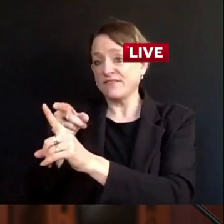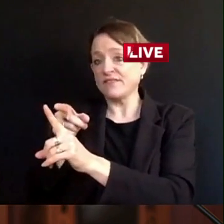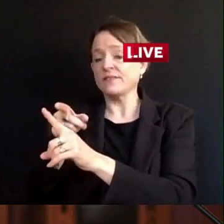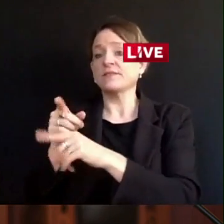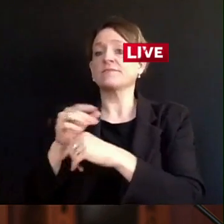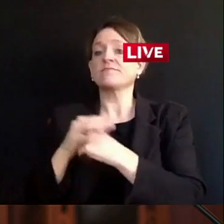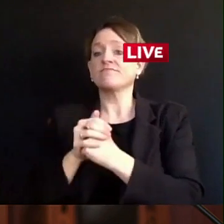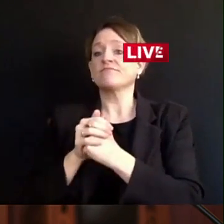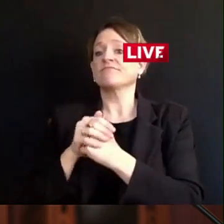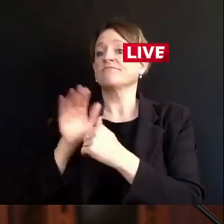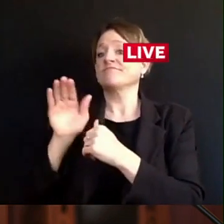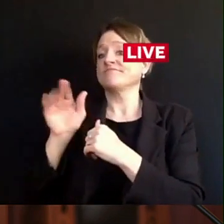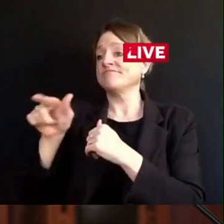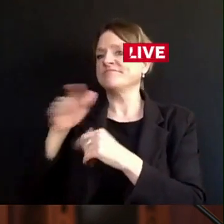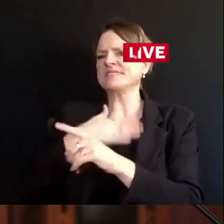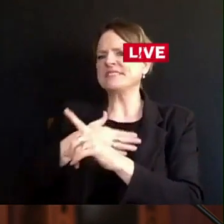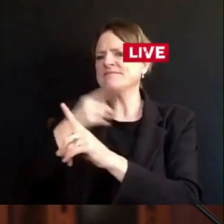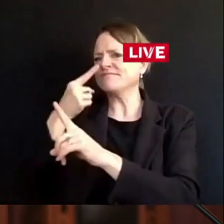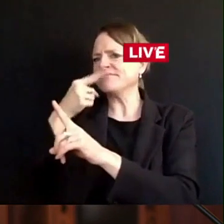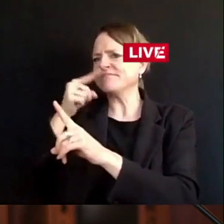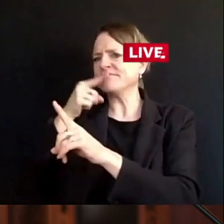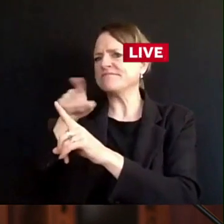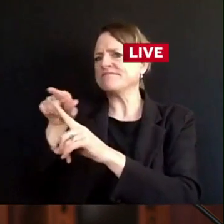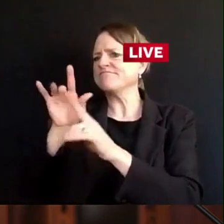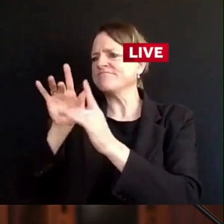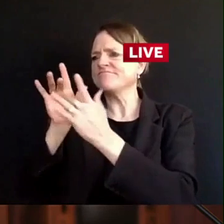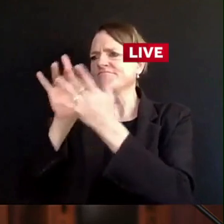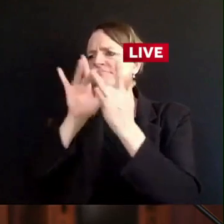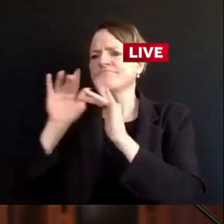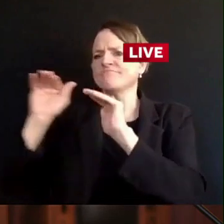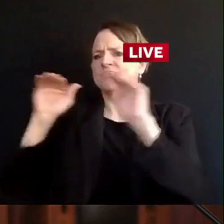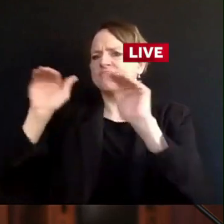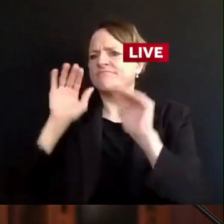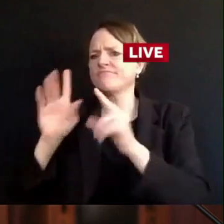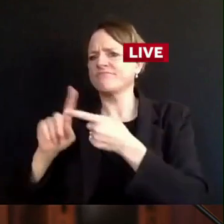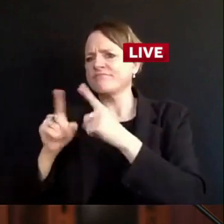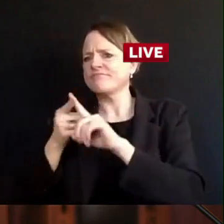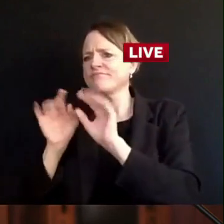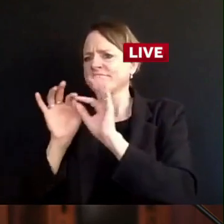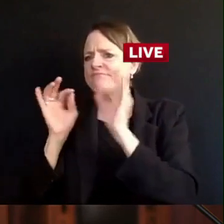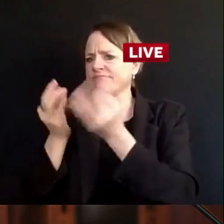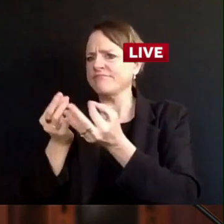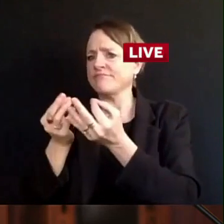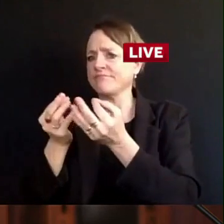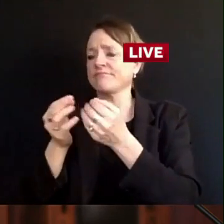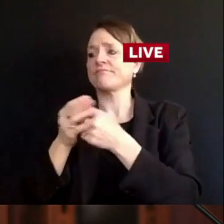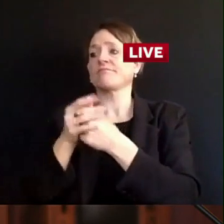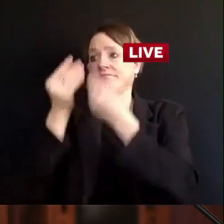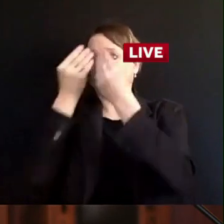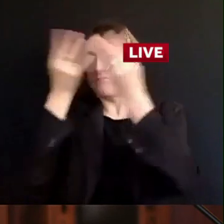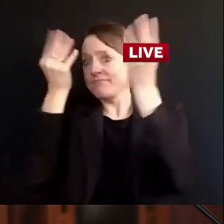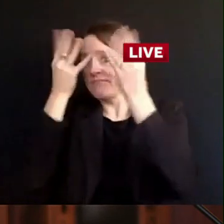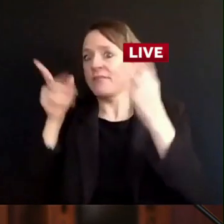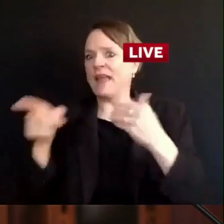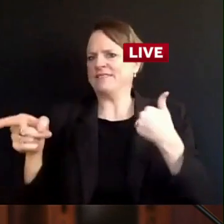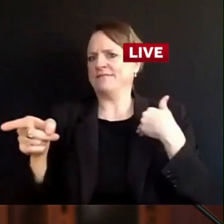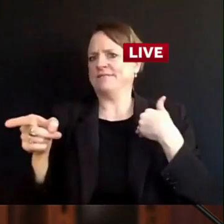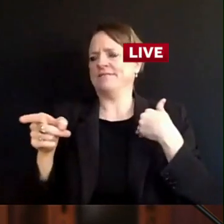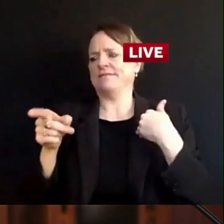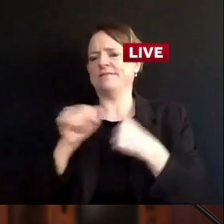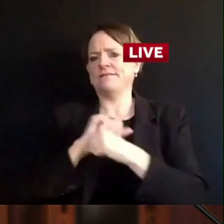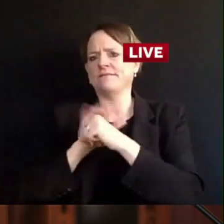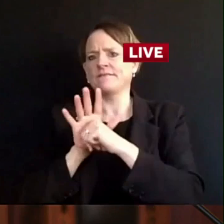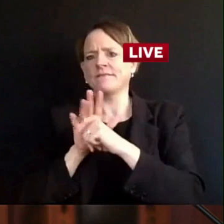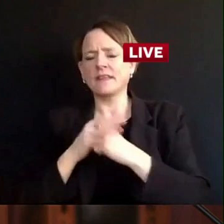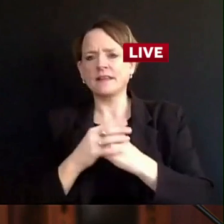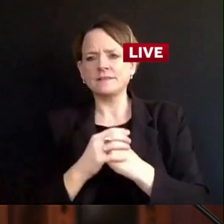for their test results. But recognizing, right, that our contact tracers across the state and here at the